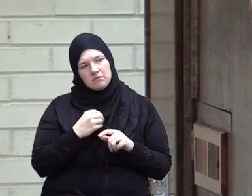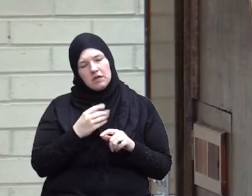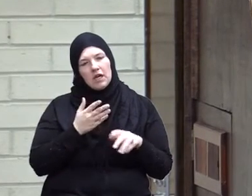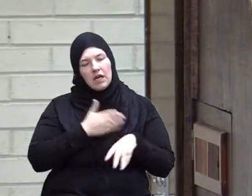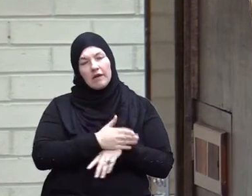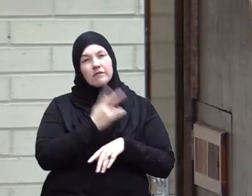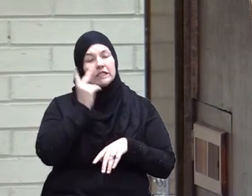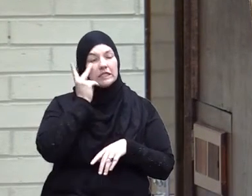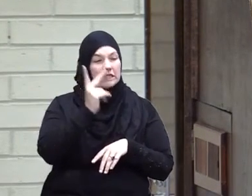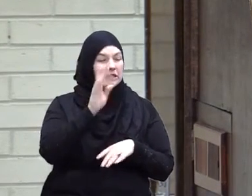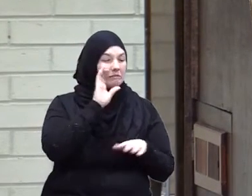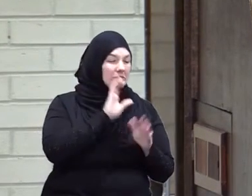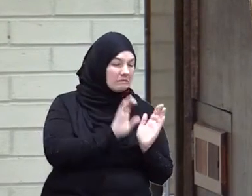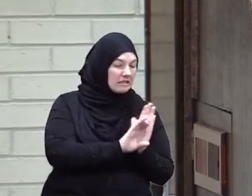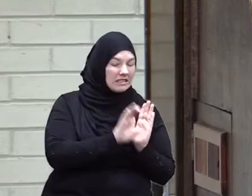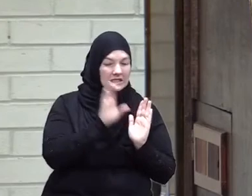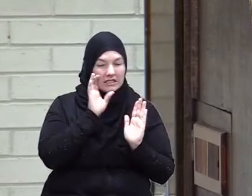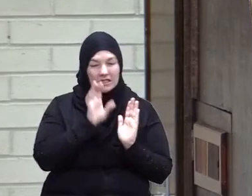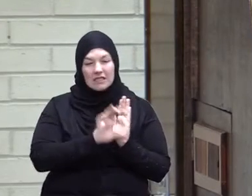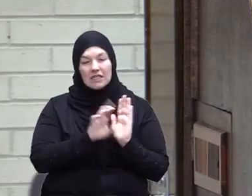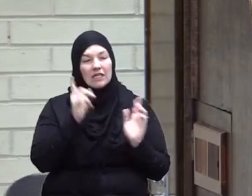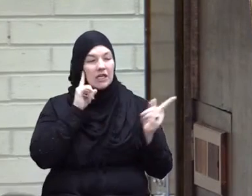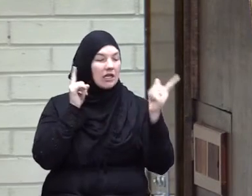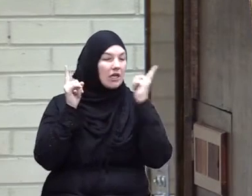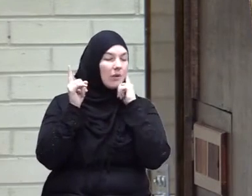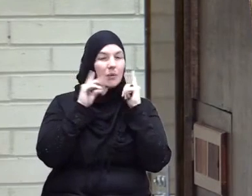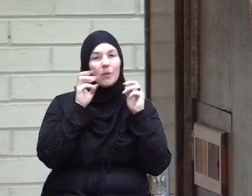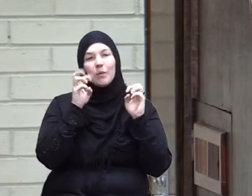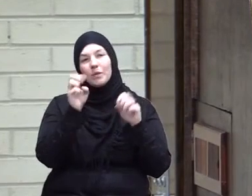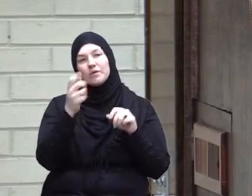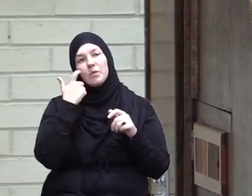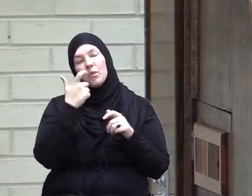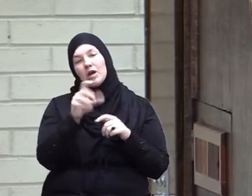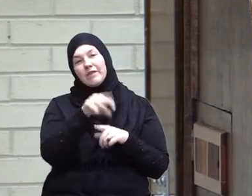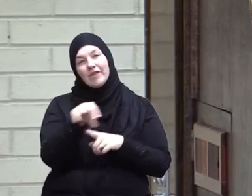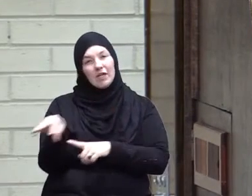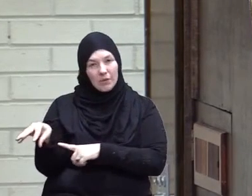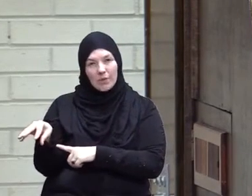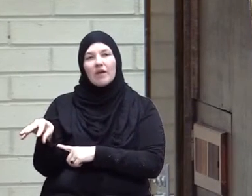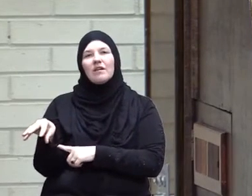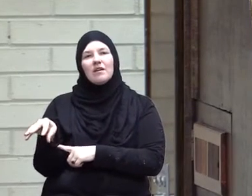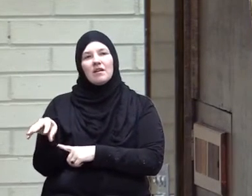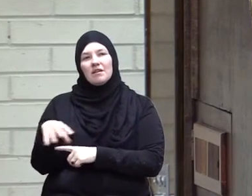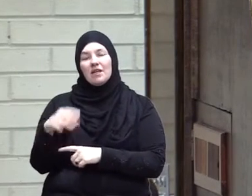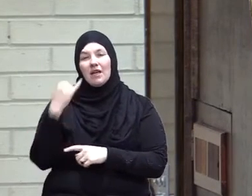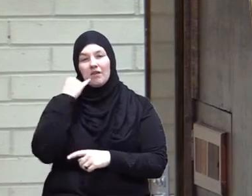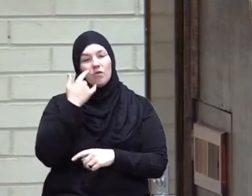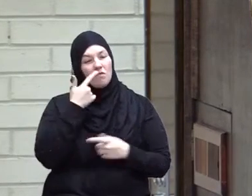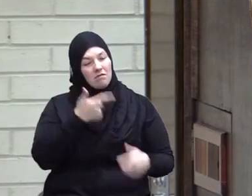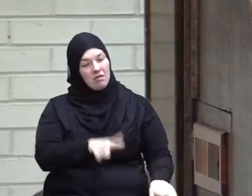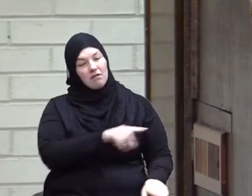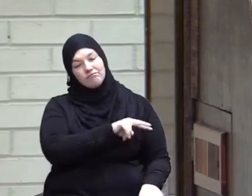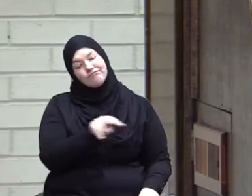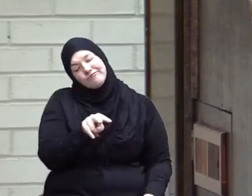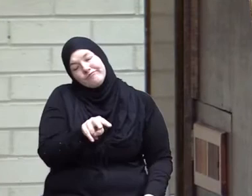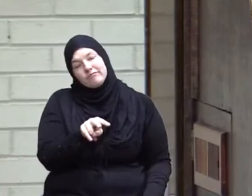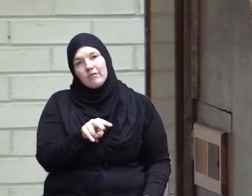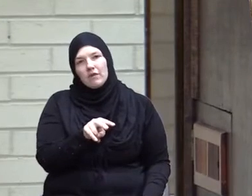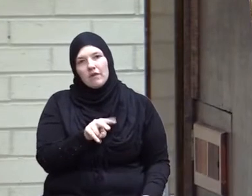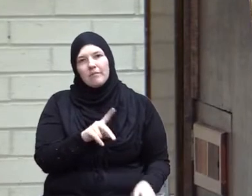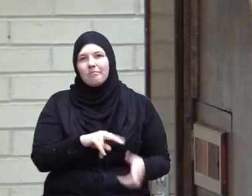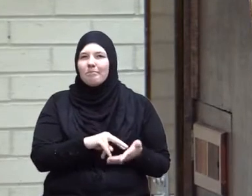after seeing the pictures and hearing the news and watching the videos it means that our conscience is dead